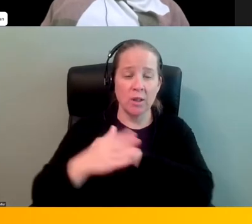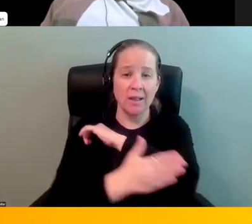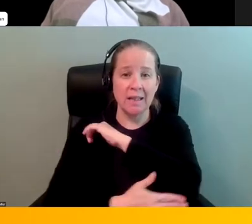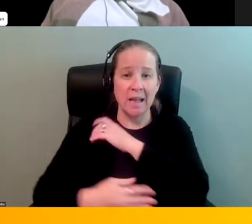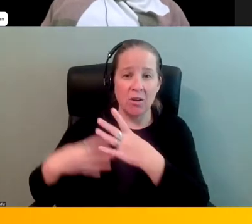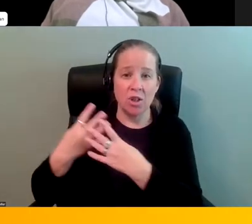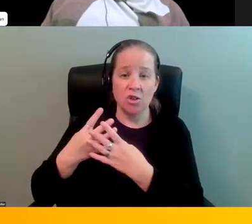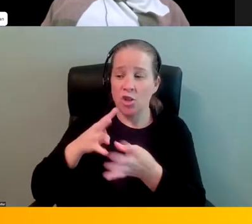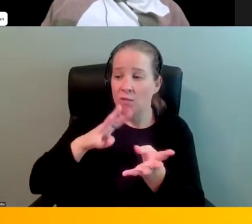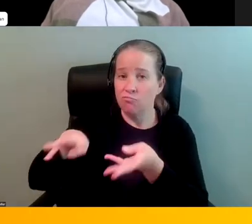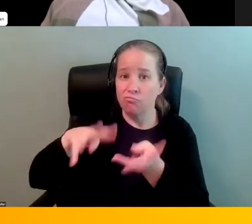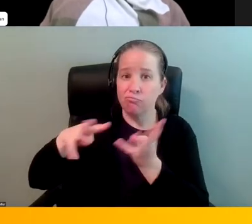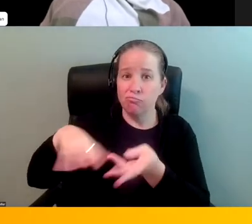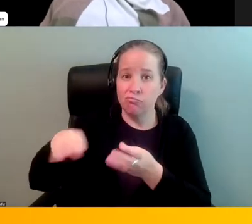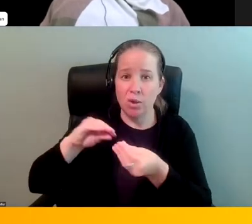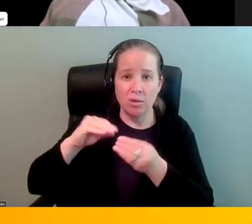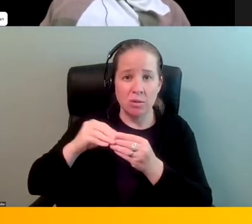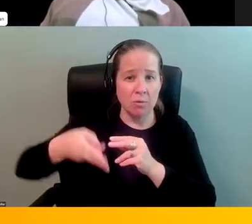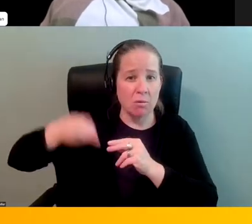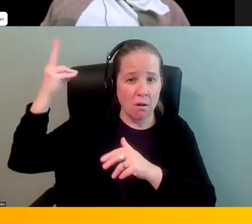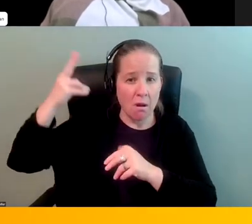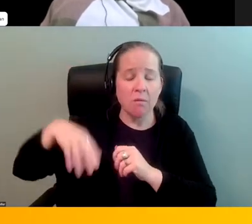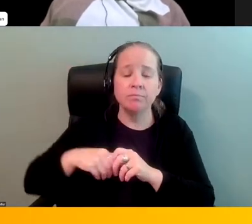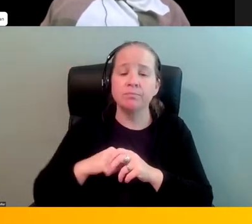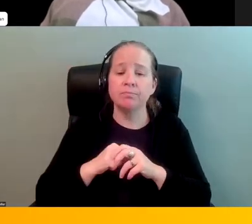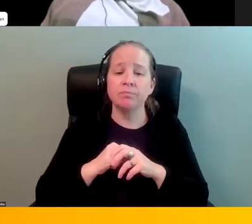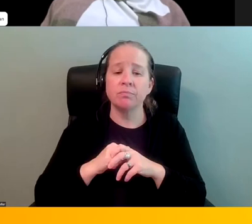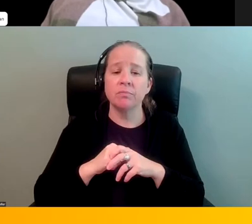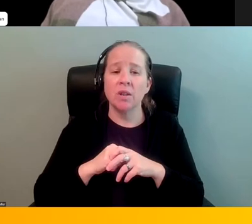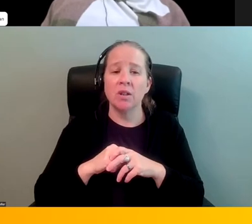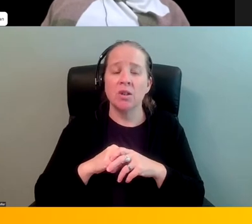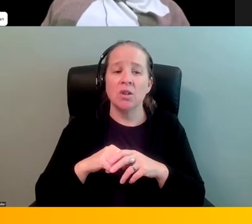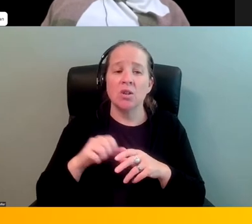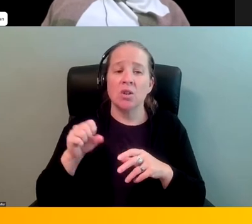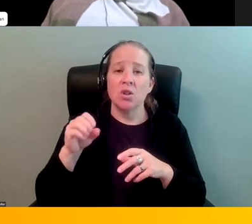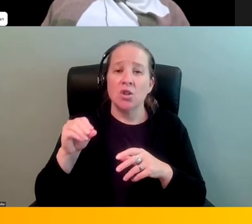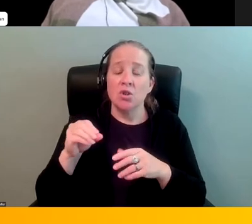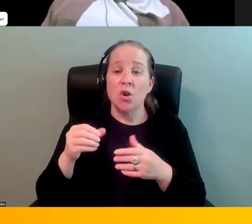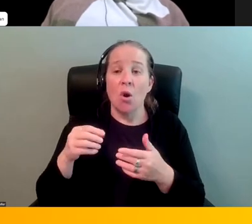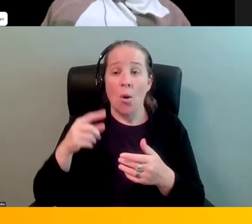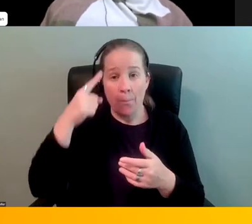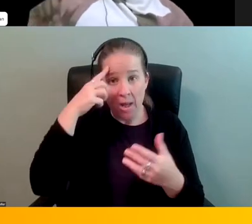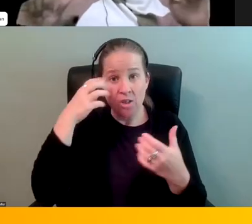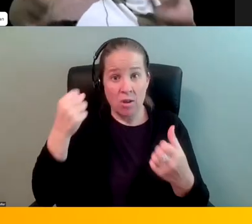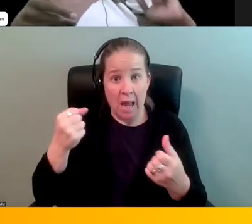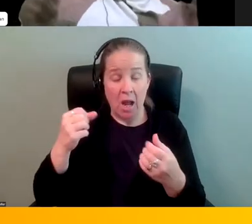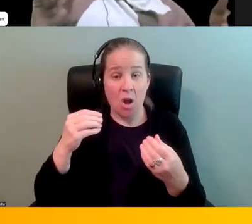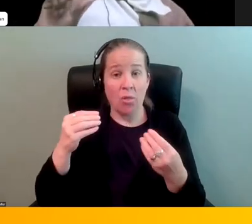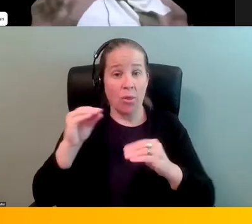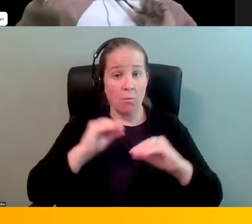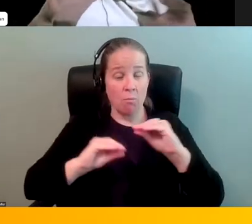rapid rates as well. And so as the fun mental health movement was going on, we decided we wanted to shift